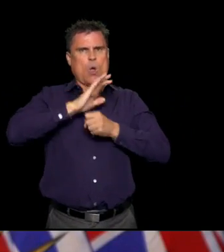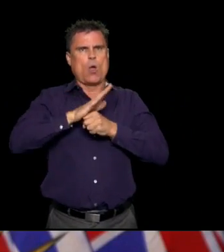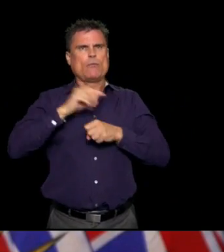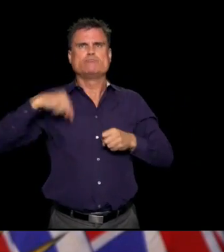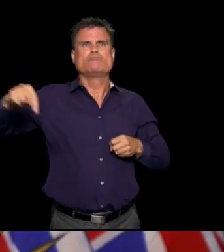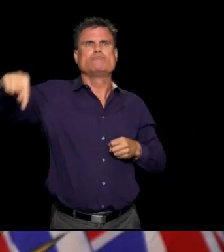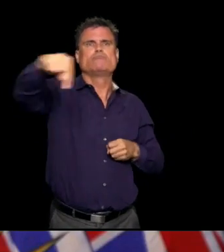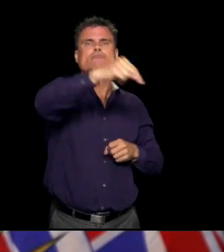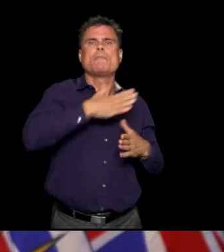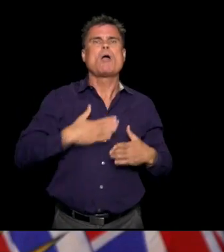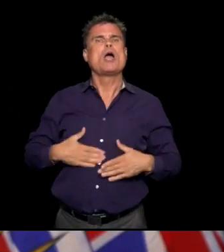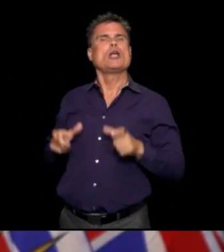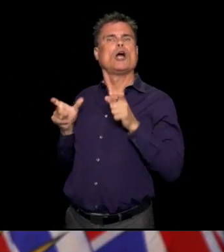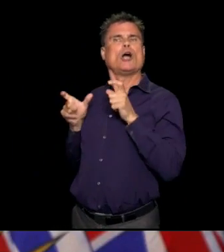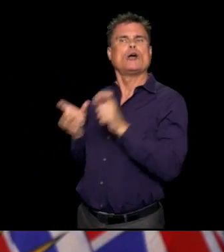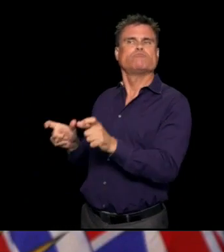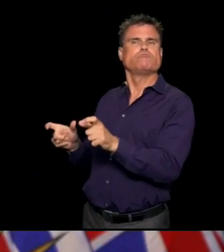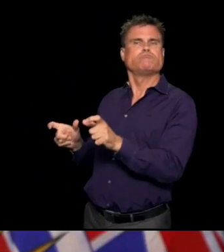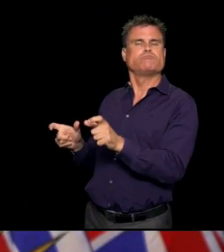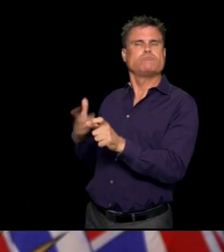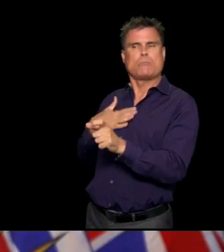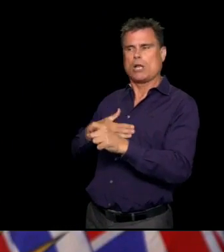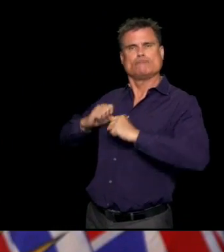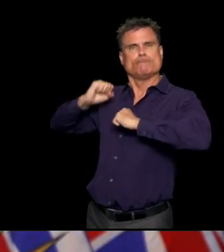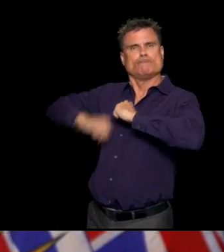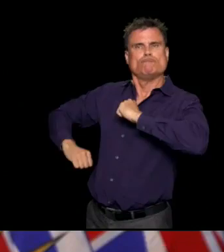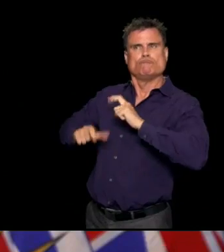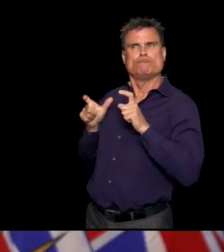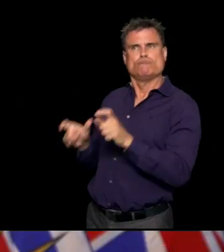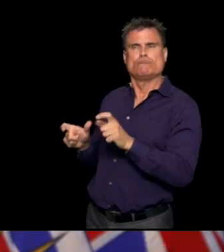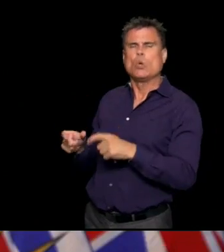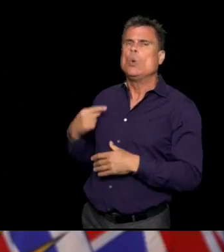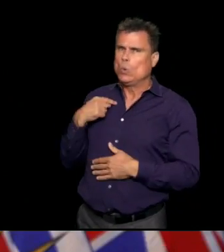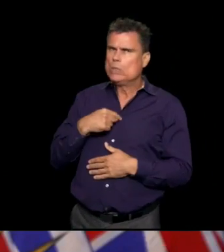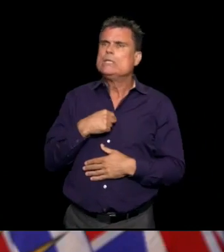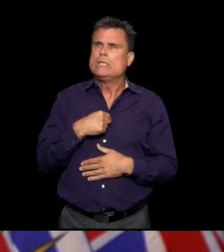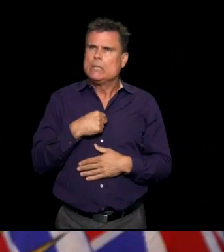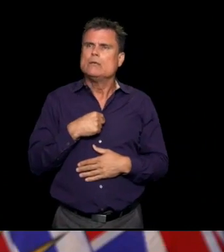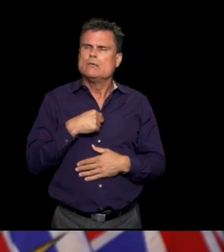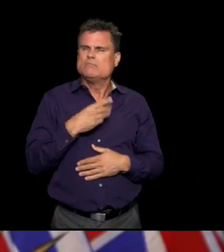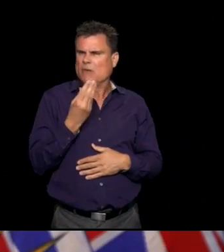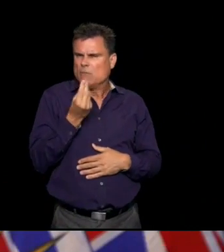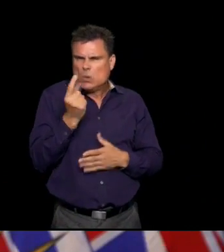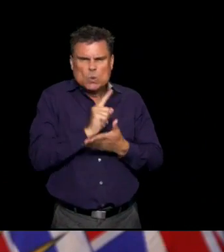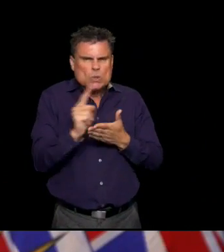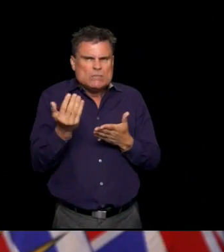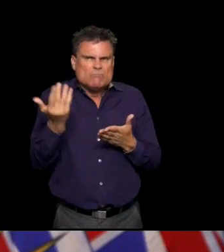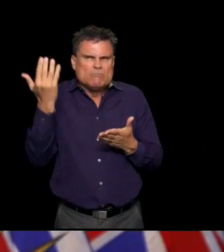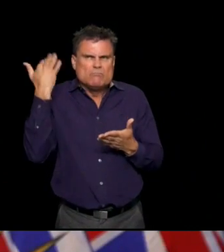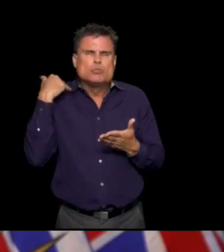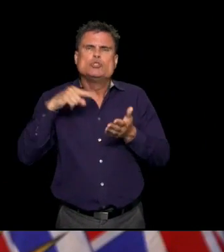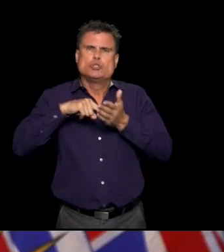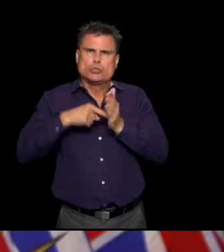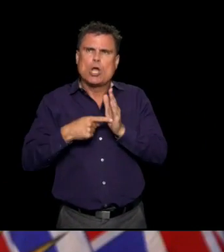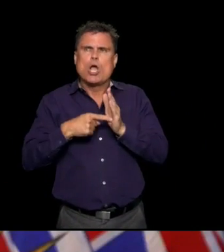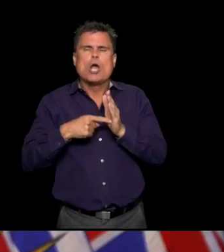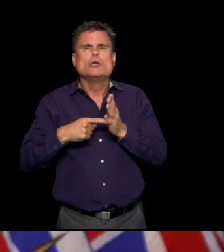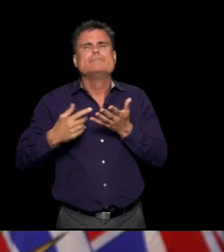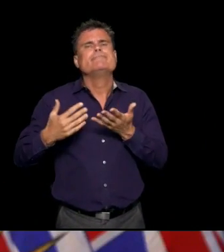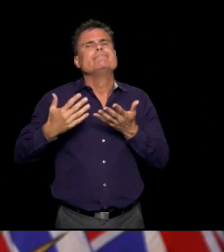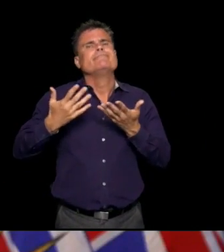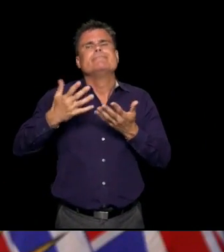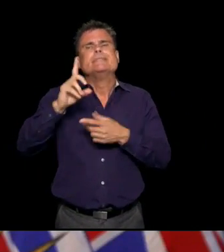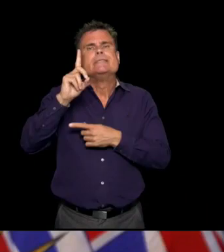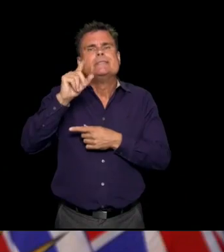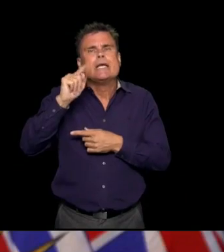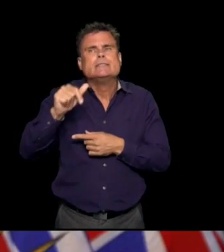try and assess that, and we reported on this a few weeks ago, was looking at the serology testing. So testing for antibodies in a